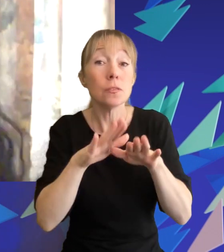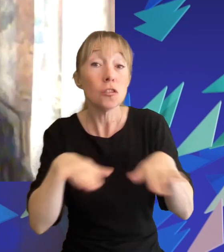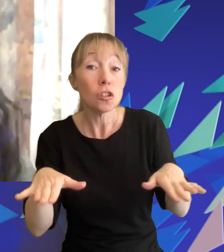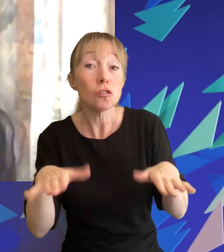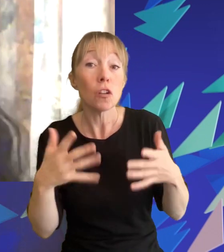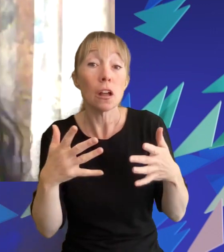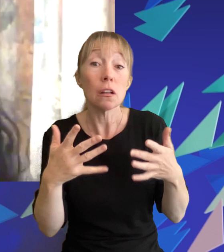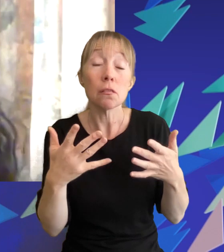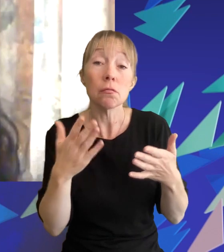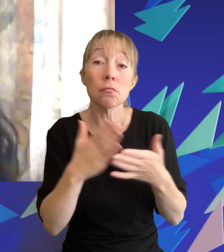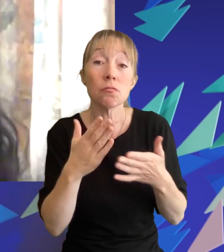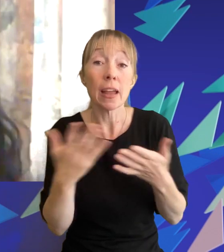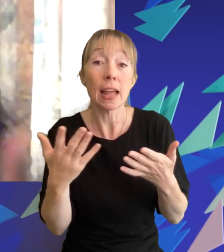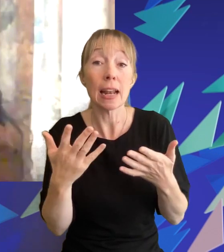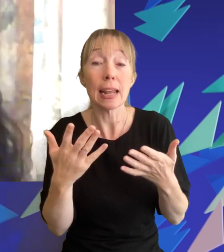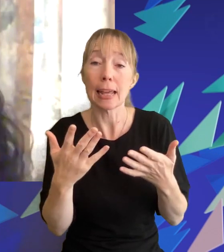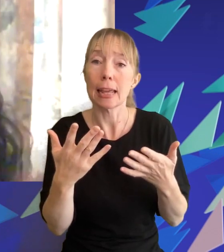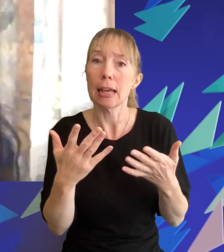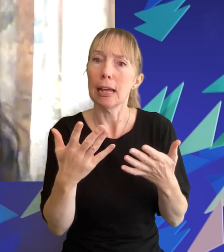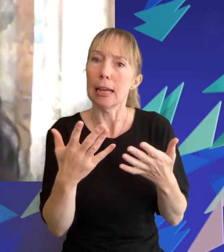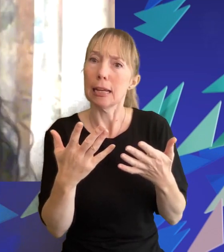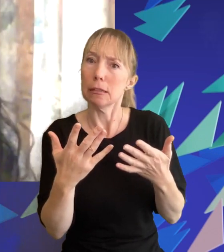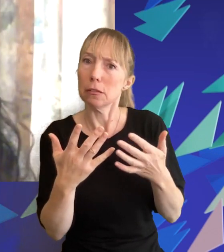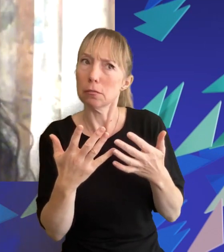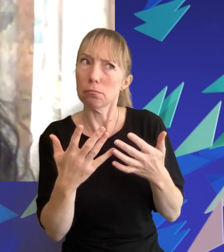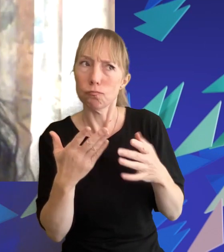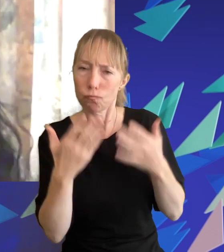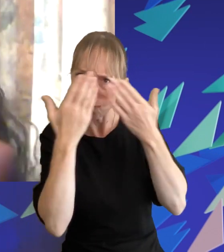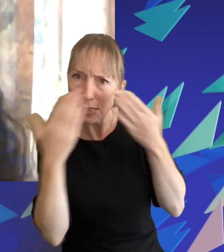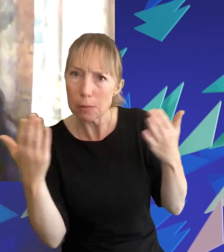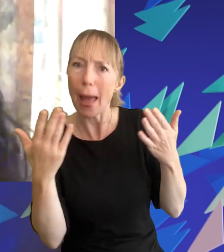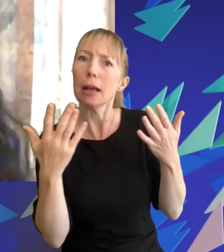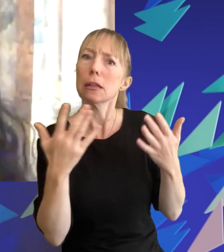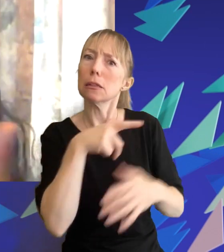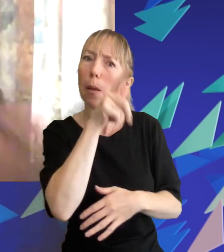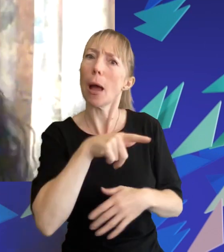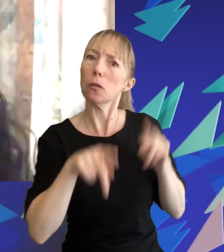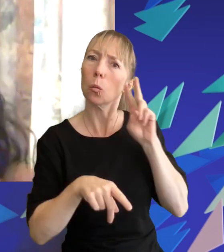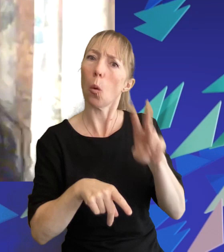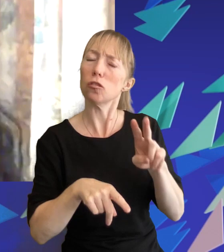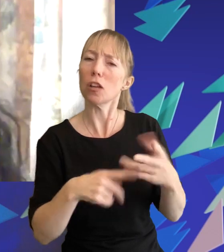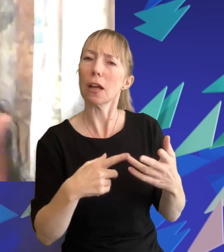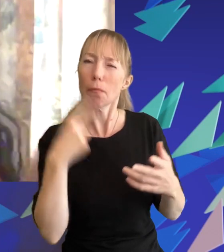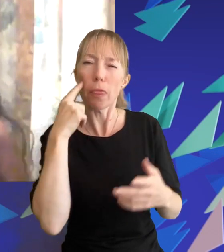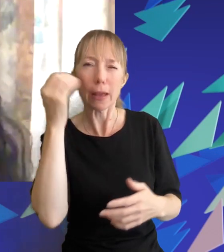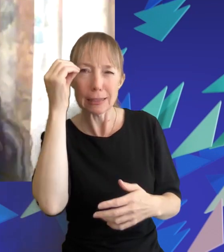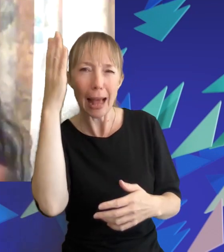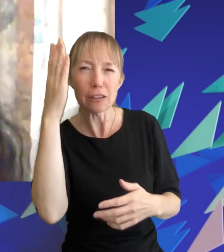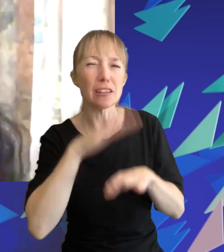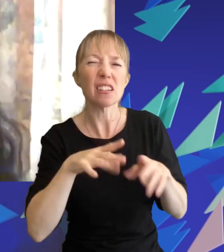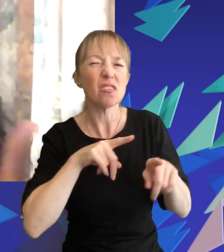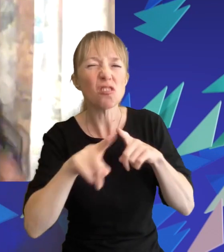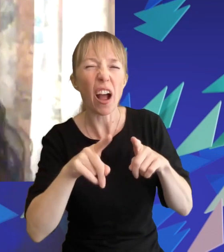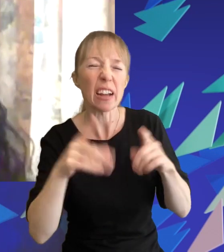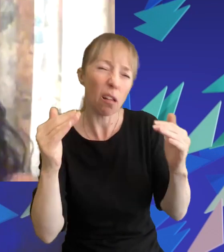media the hunger games really takes its viewer very seriously um it believes its viewer to be very intelligent it doesn't dumb things down